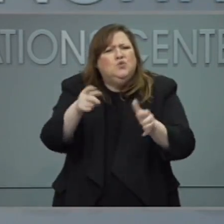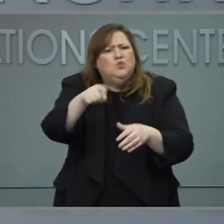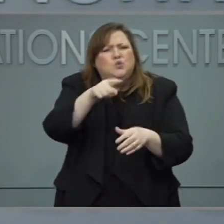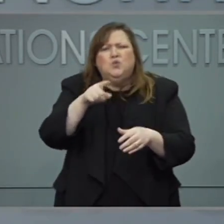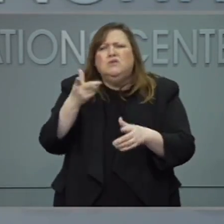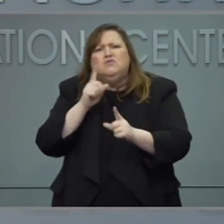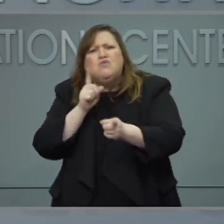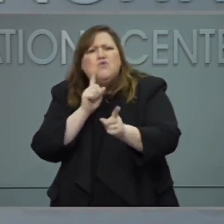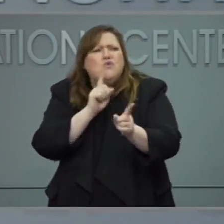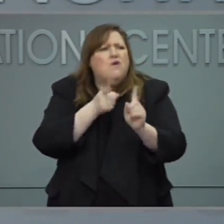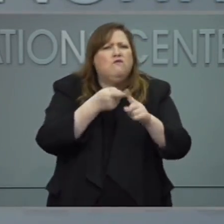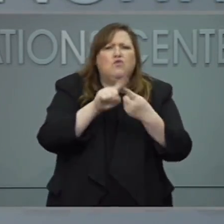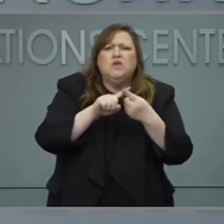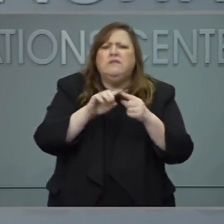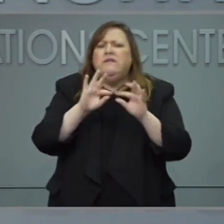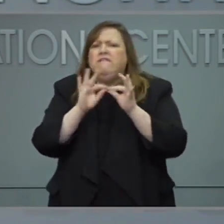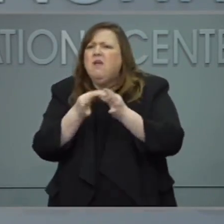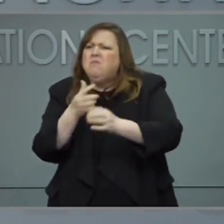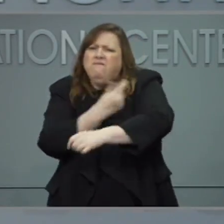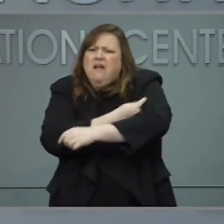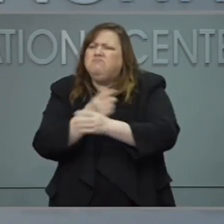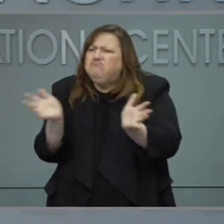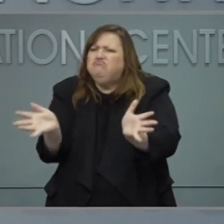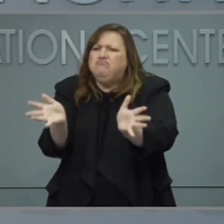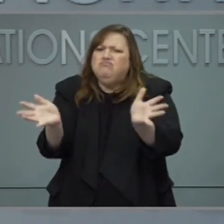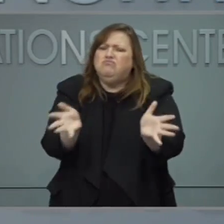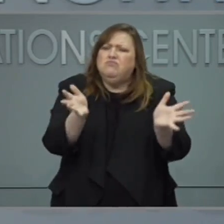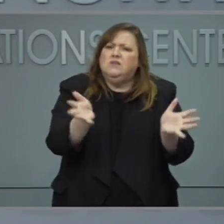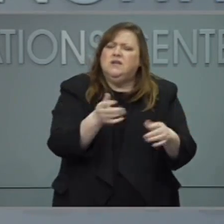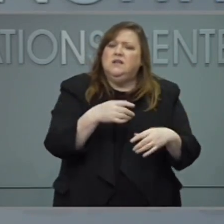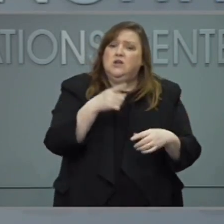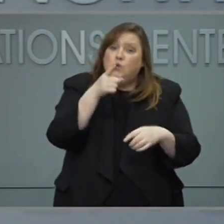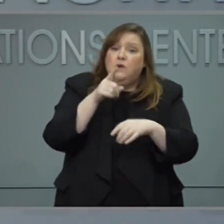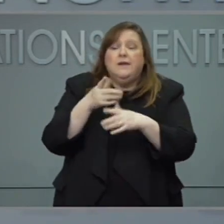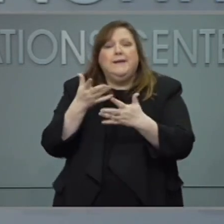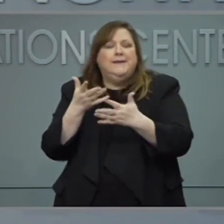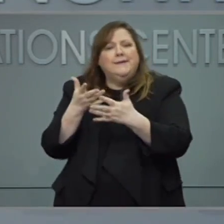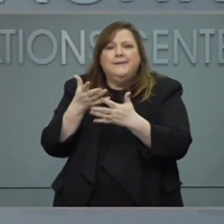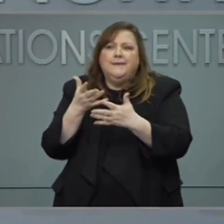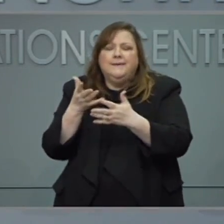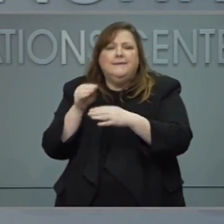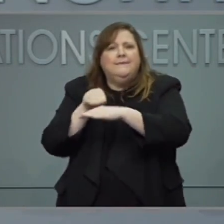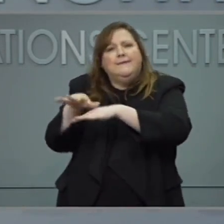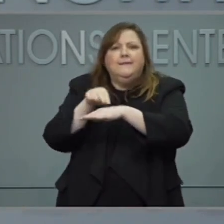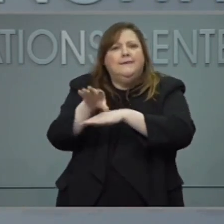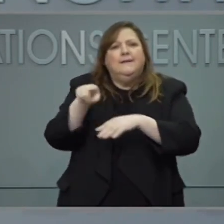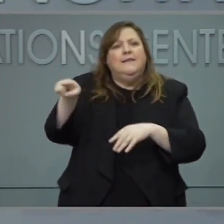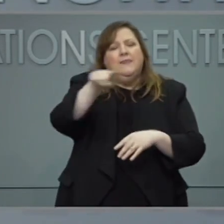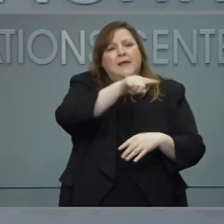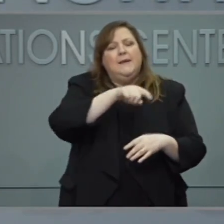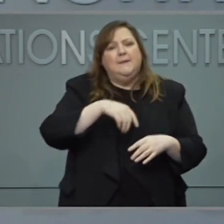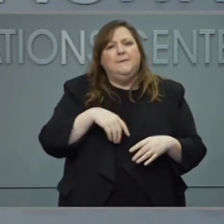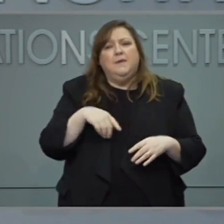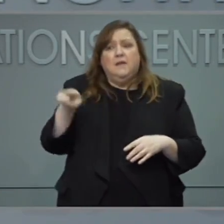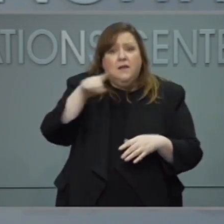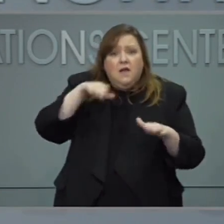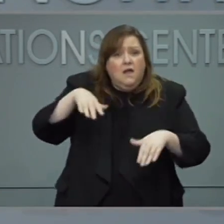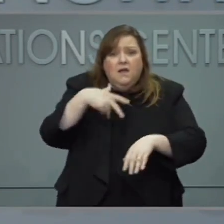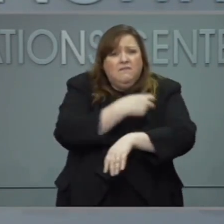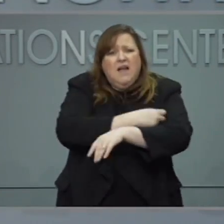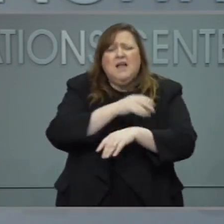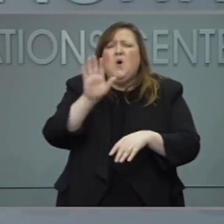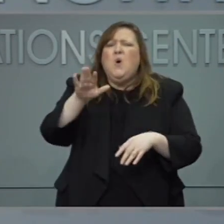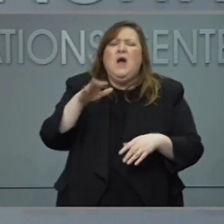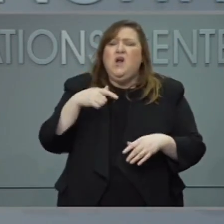family and others that you may have influence over that are not vaccinated to try to convince them to at least talk to their